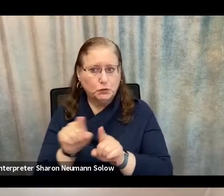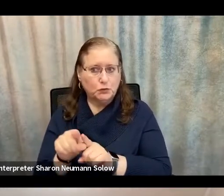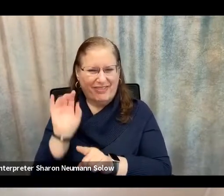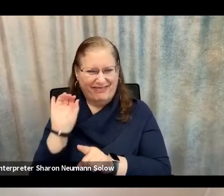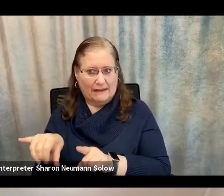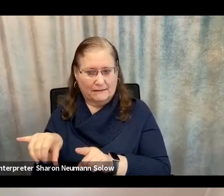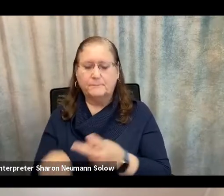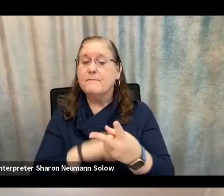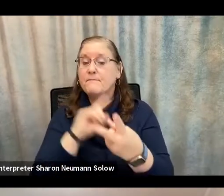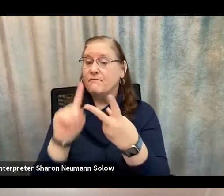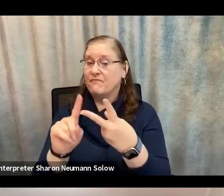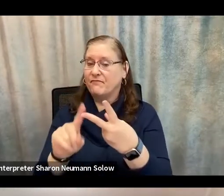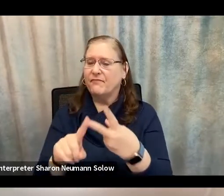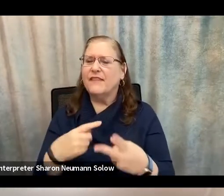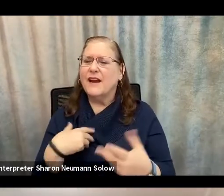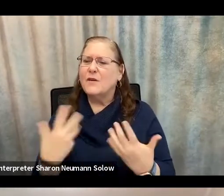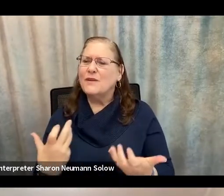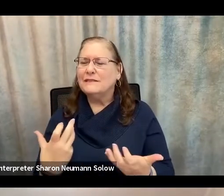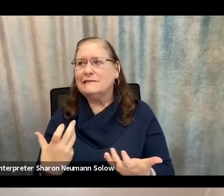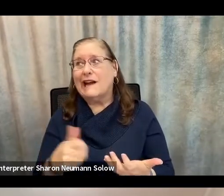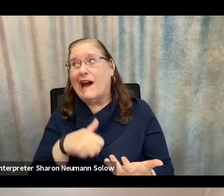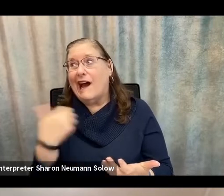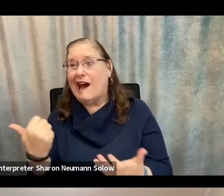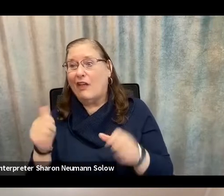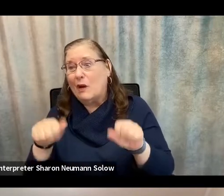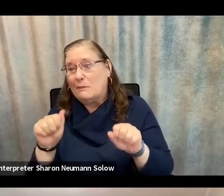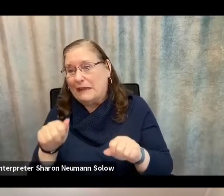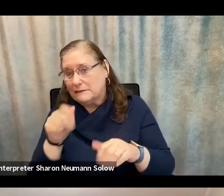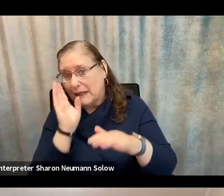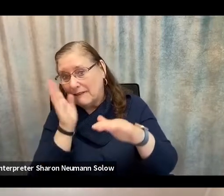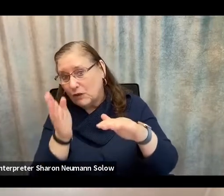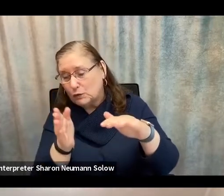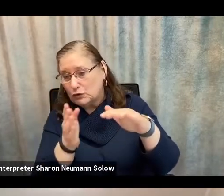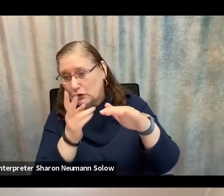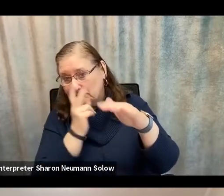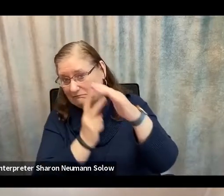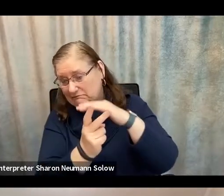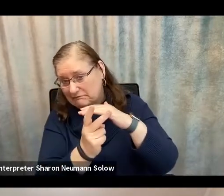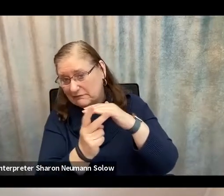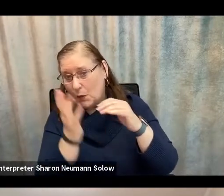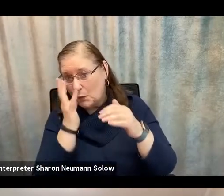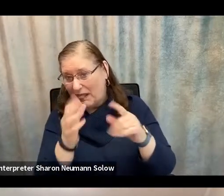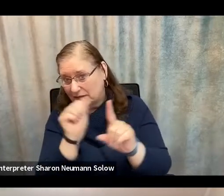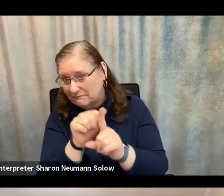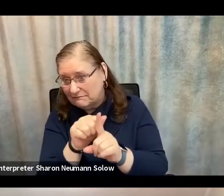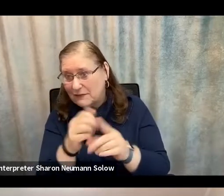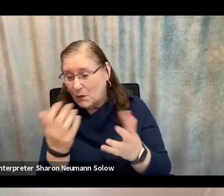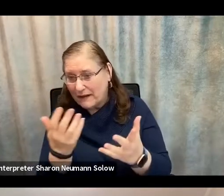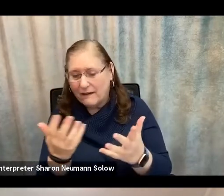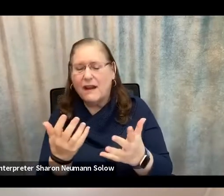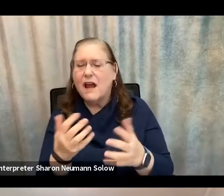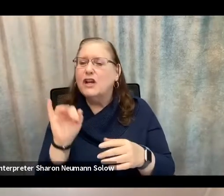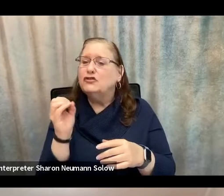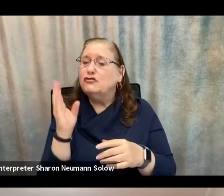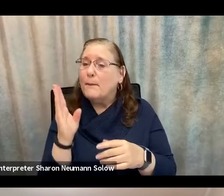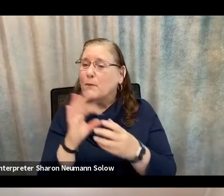The other thing I wanted to sort of raise is another possible future scam or job related scams. Some government assistance